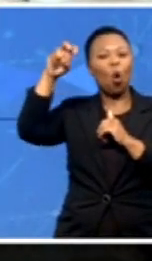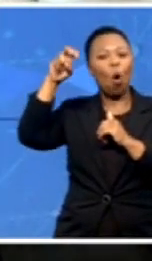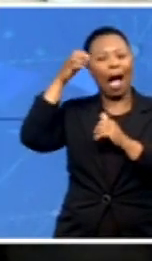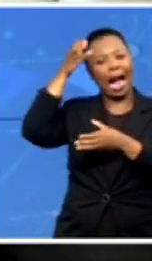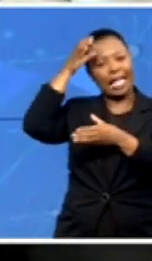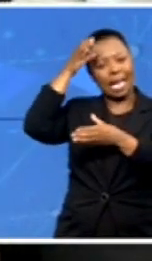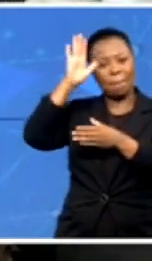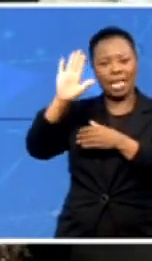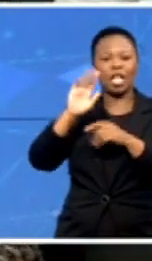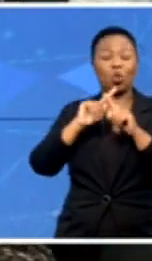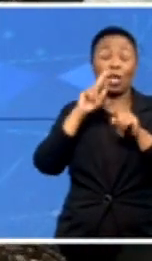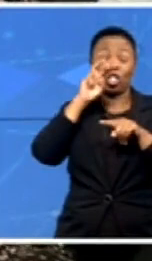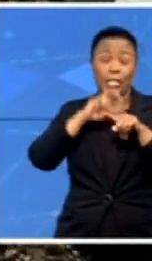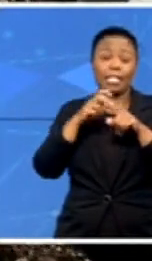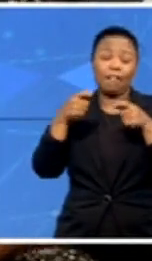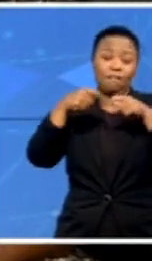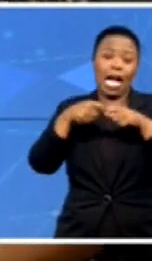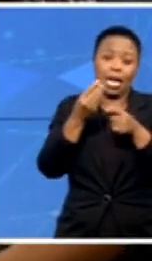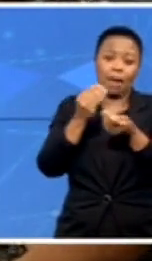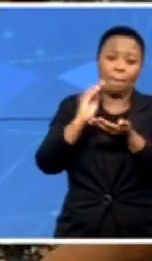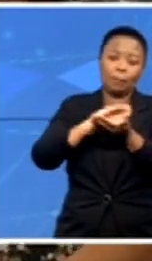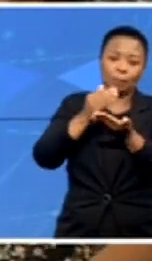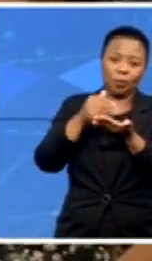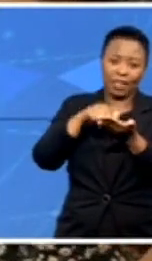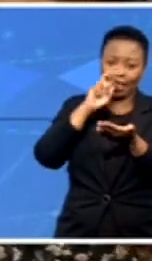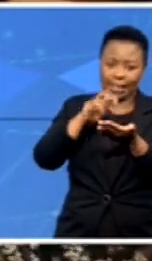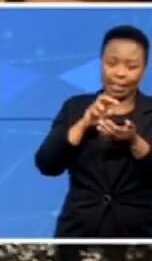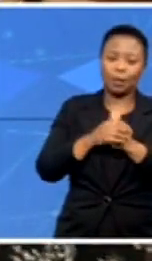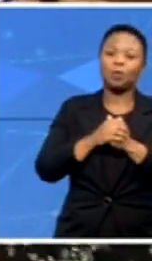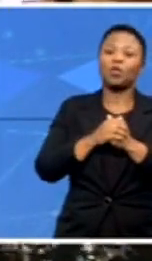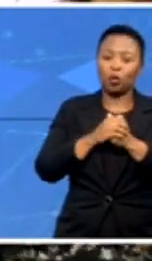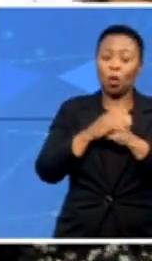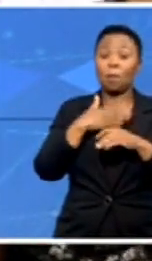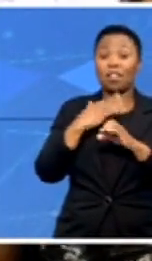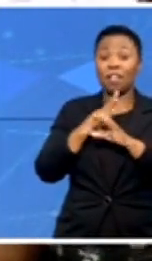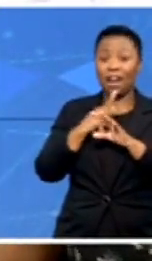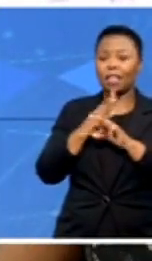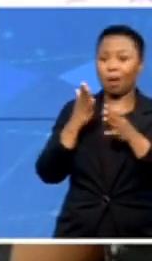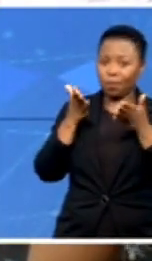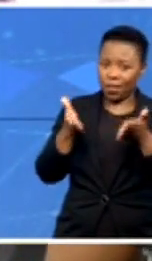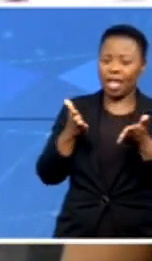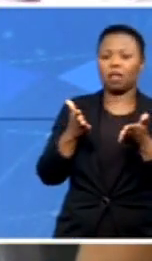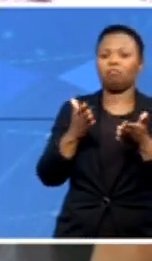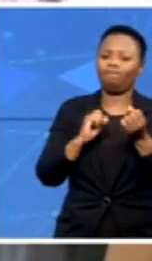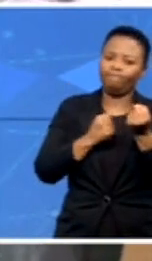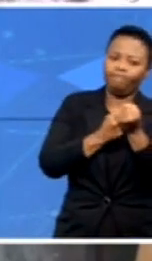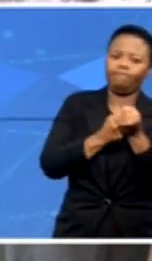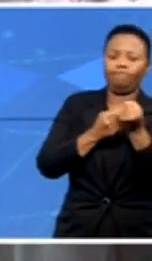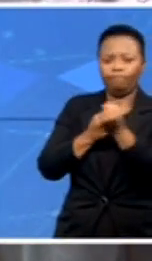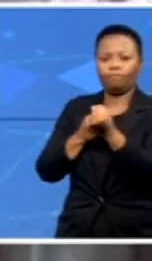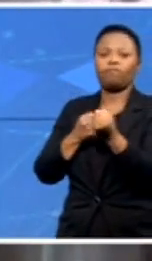like Stesh also said, just parents need to be there to give their children the necessary encouragement and also